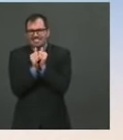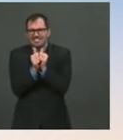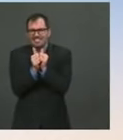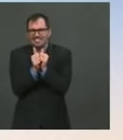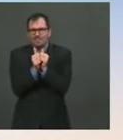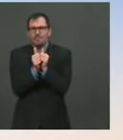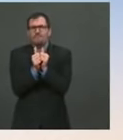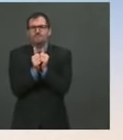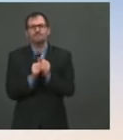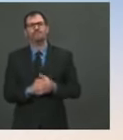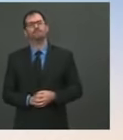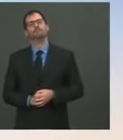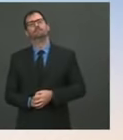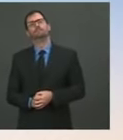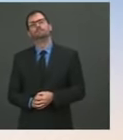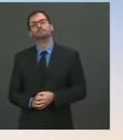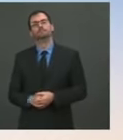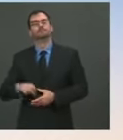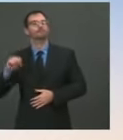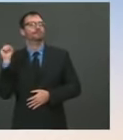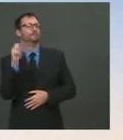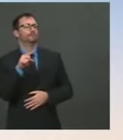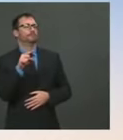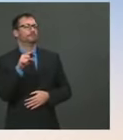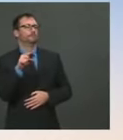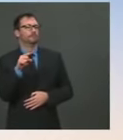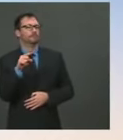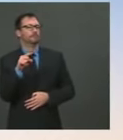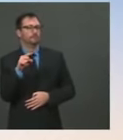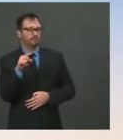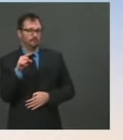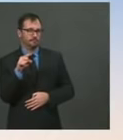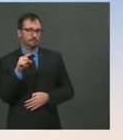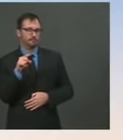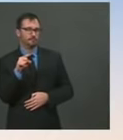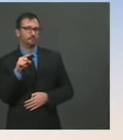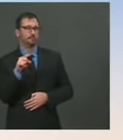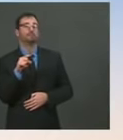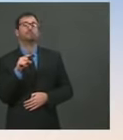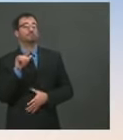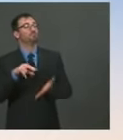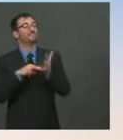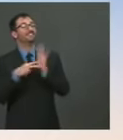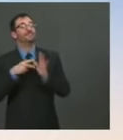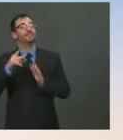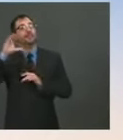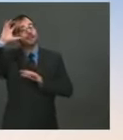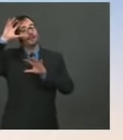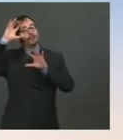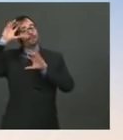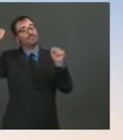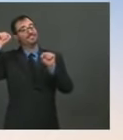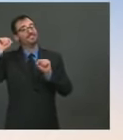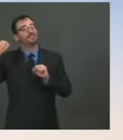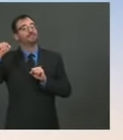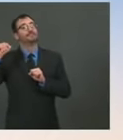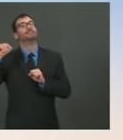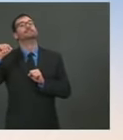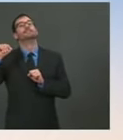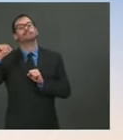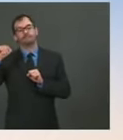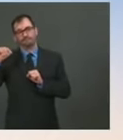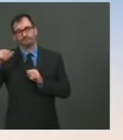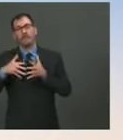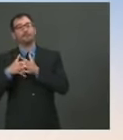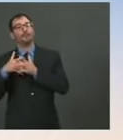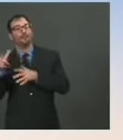allies? Because obviously the administration put a lot of pressure on some of these oil-producing countries — Saudi Arabia, the UAE, Kuwait. Does